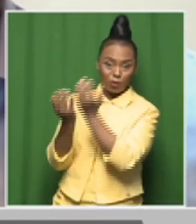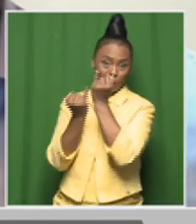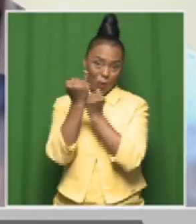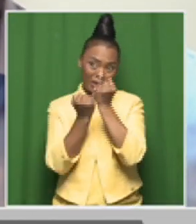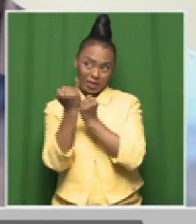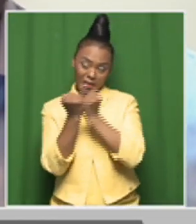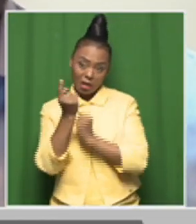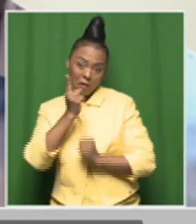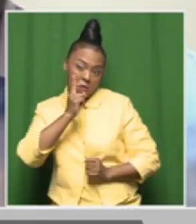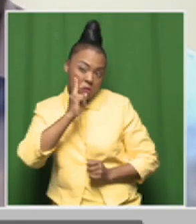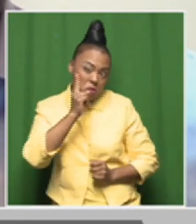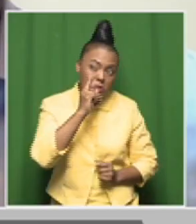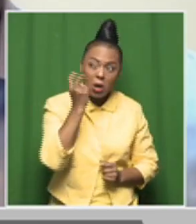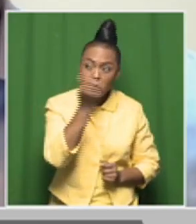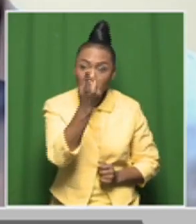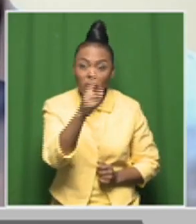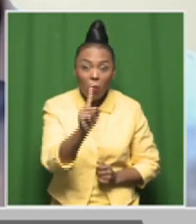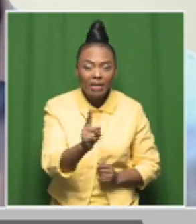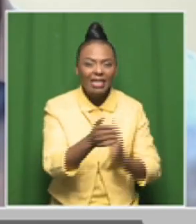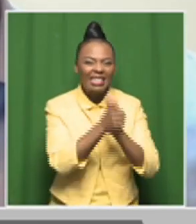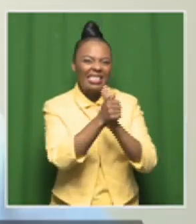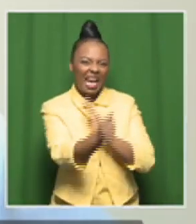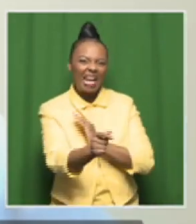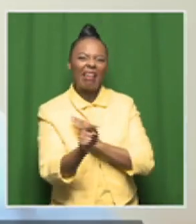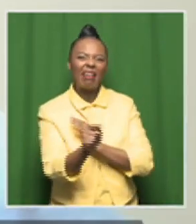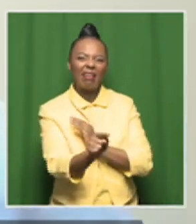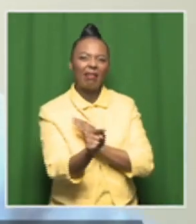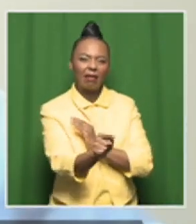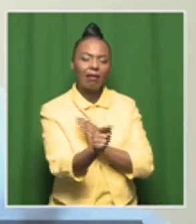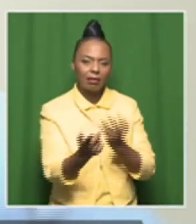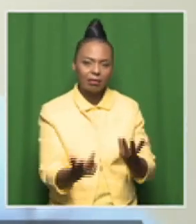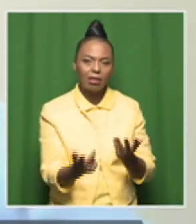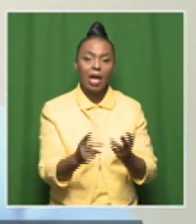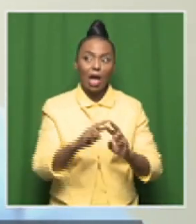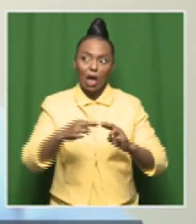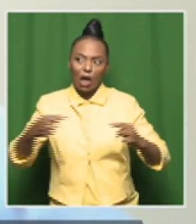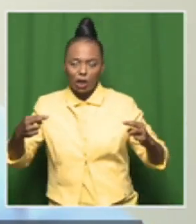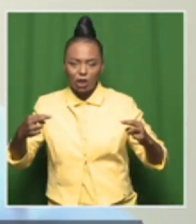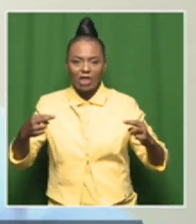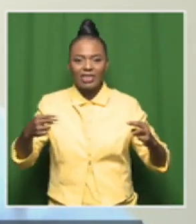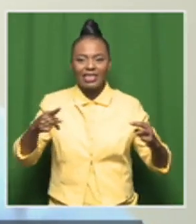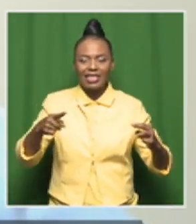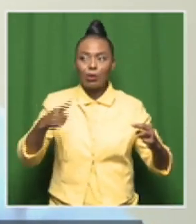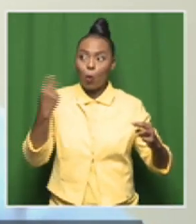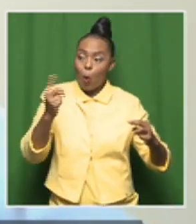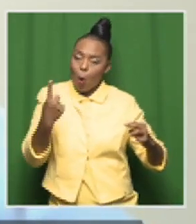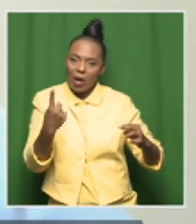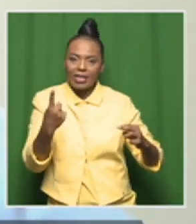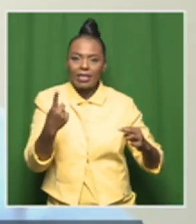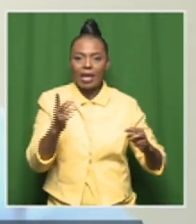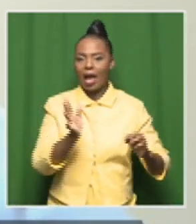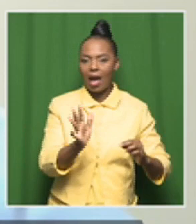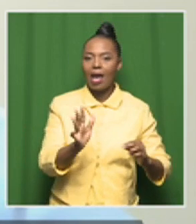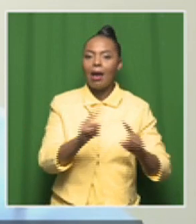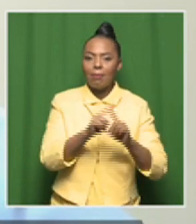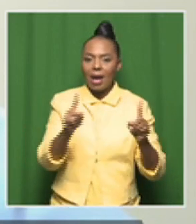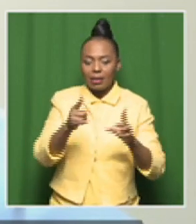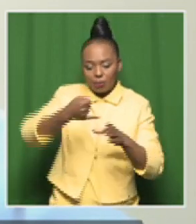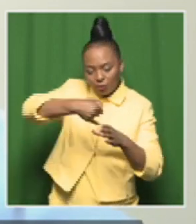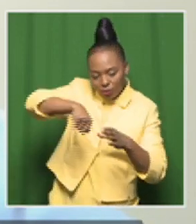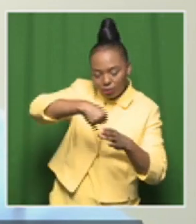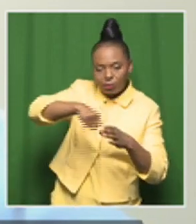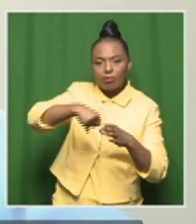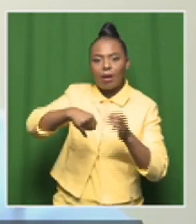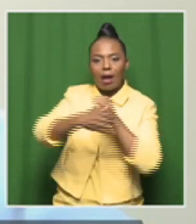talent and talent, not only resources across the globe, but also within the country. And we all talk about the